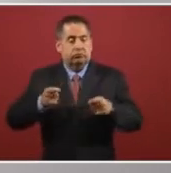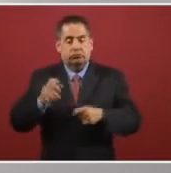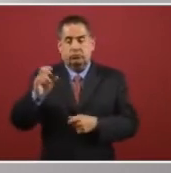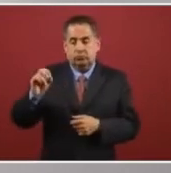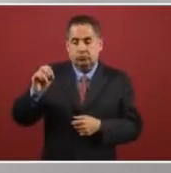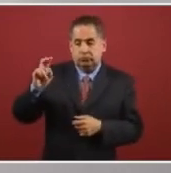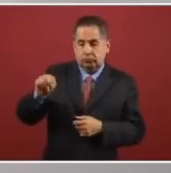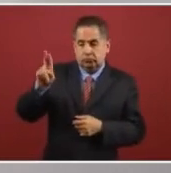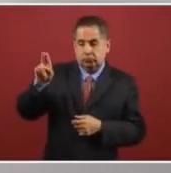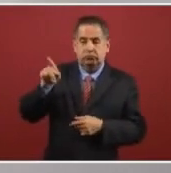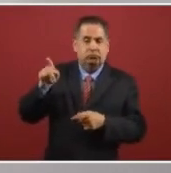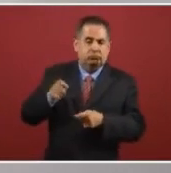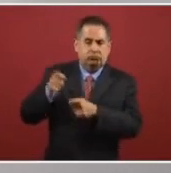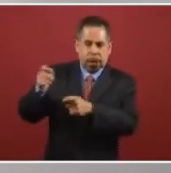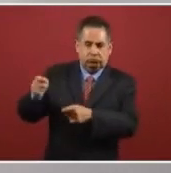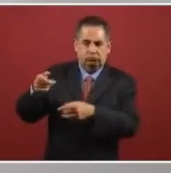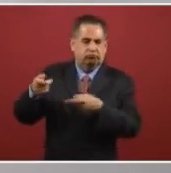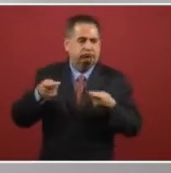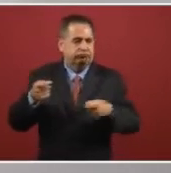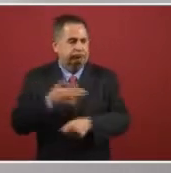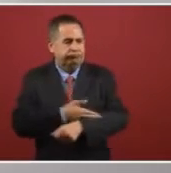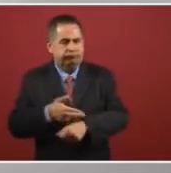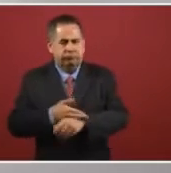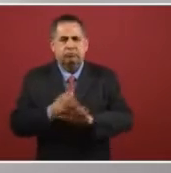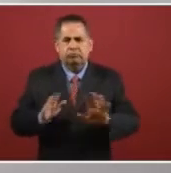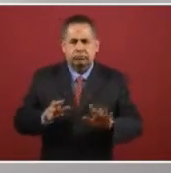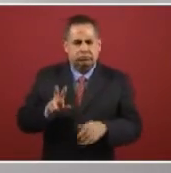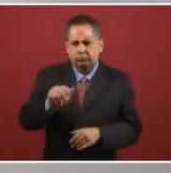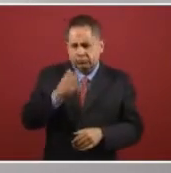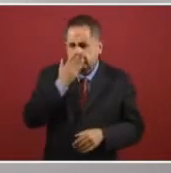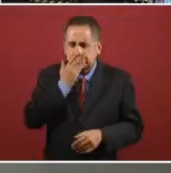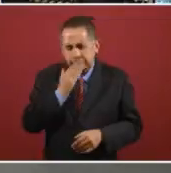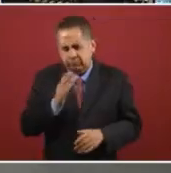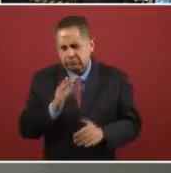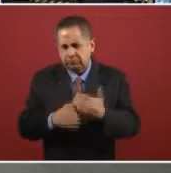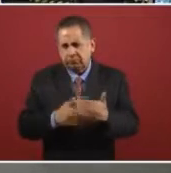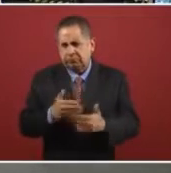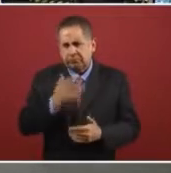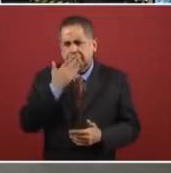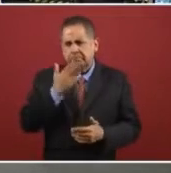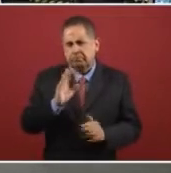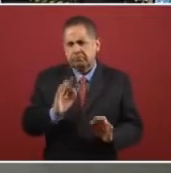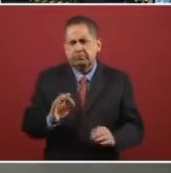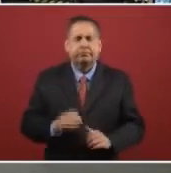conducted by UNO. But we're doing very well.